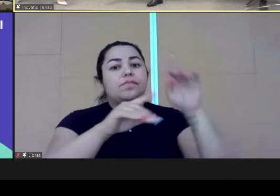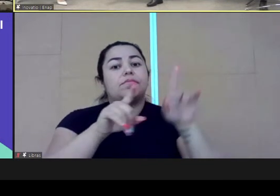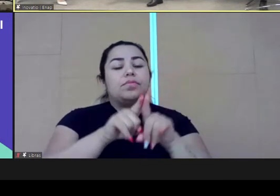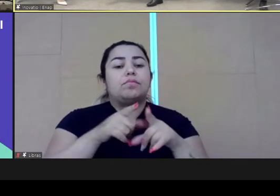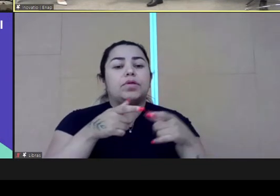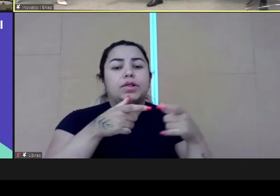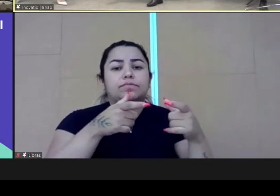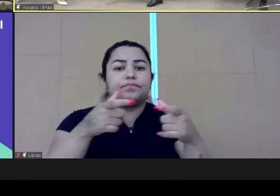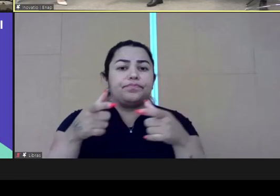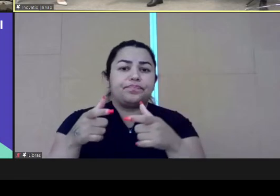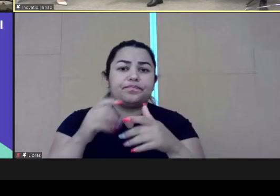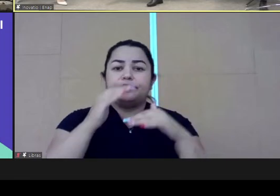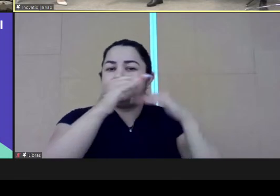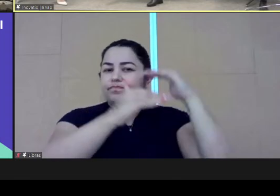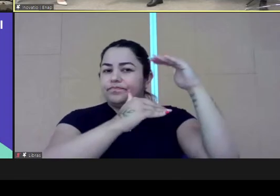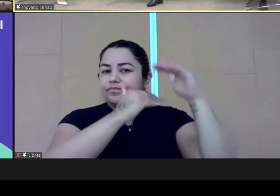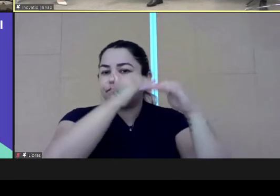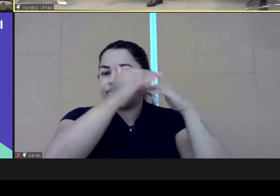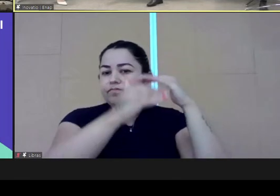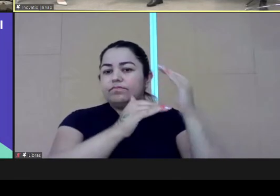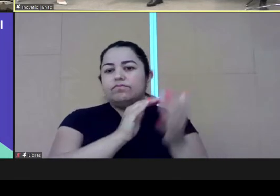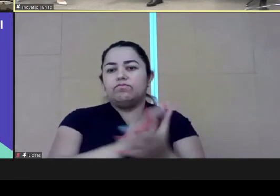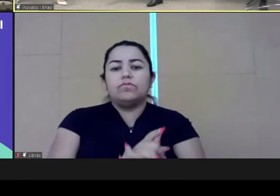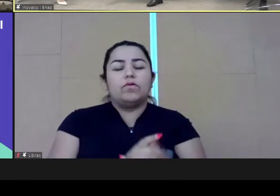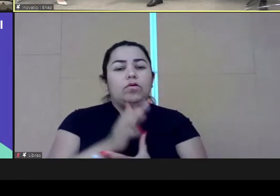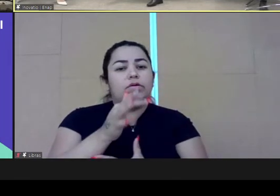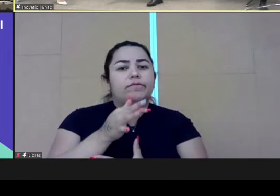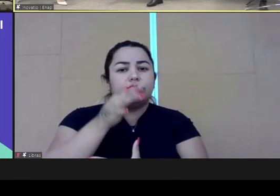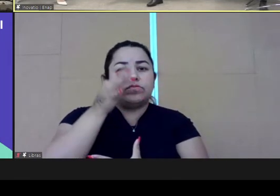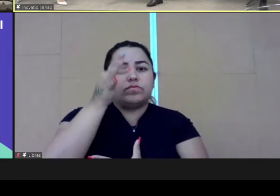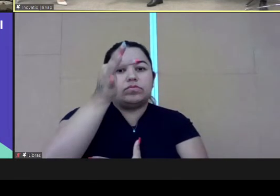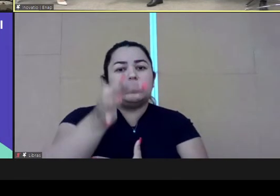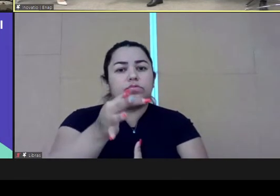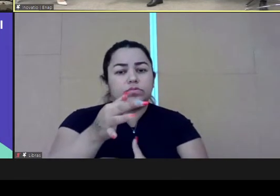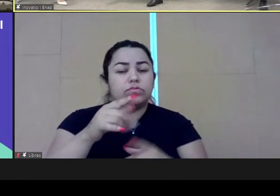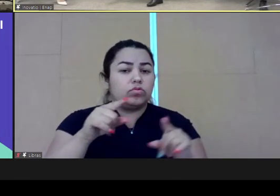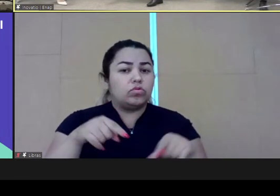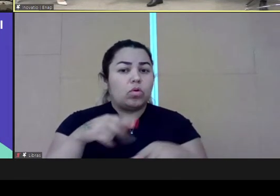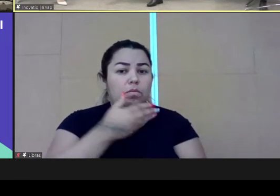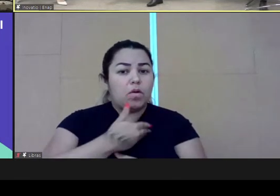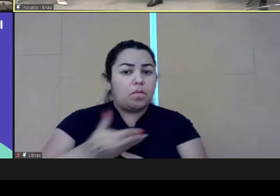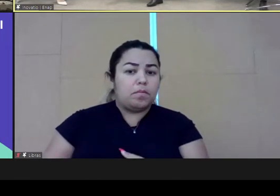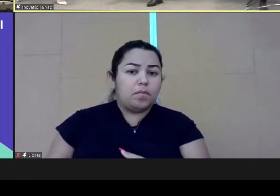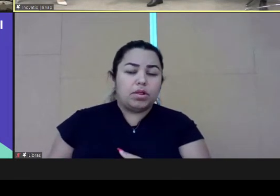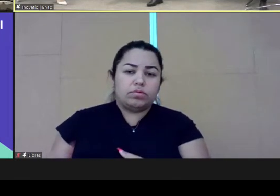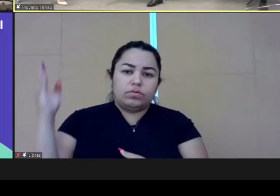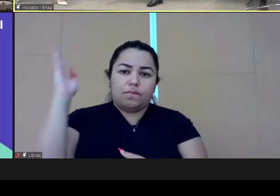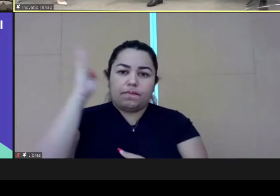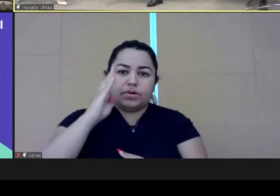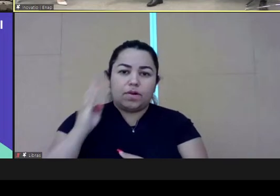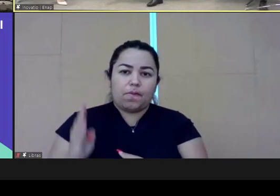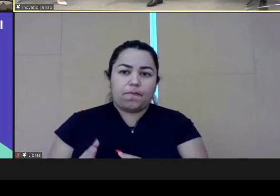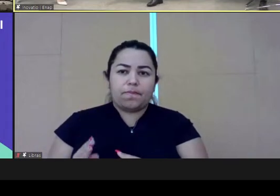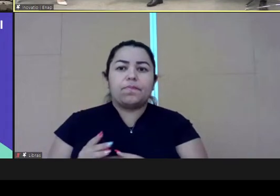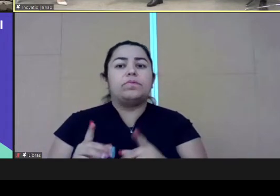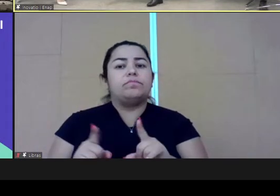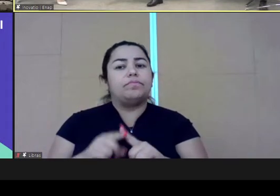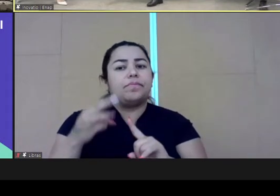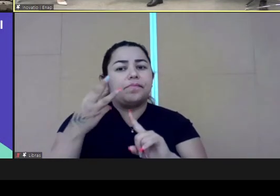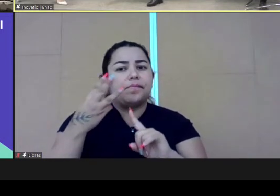the future leaders in the public sector in Brazil. It's one of the three parts of our strategy.